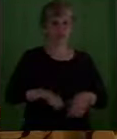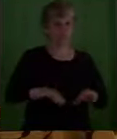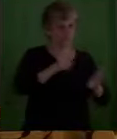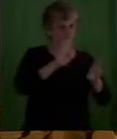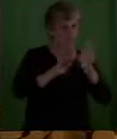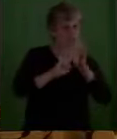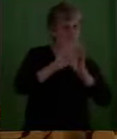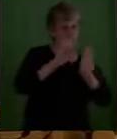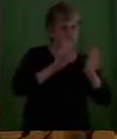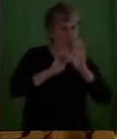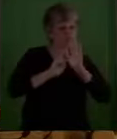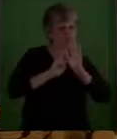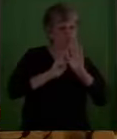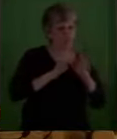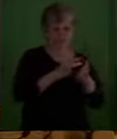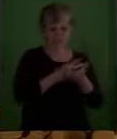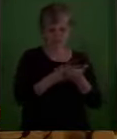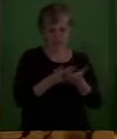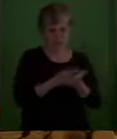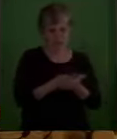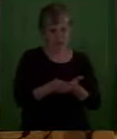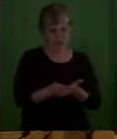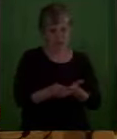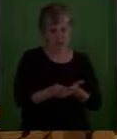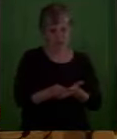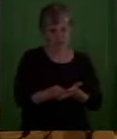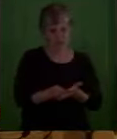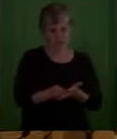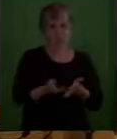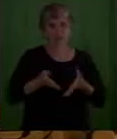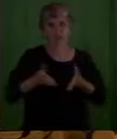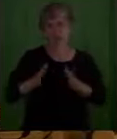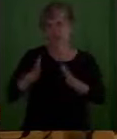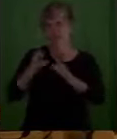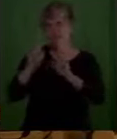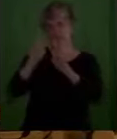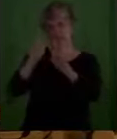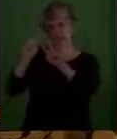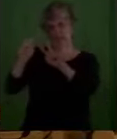that He shows us His face. If we let Him into it.